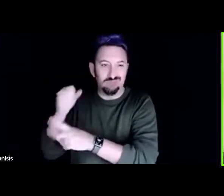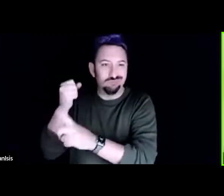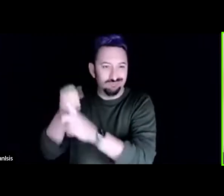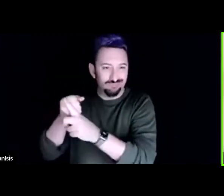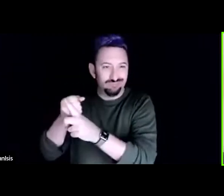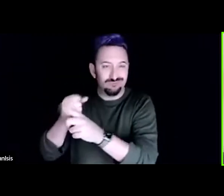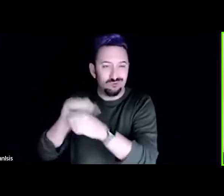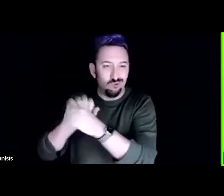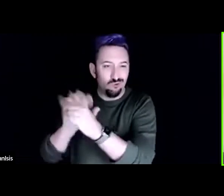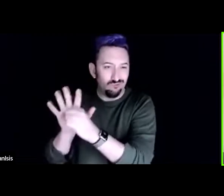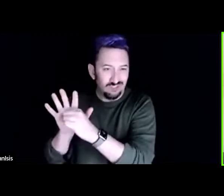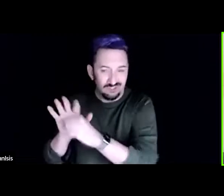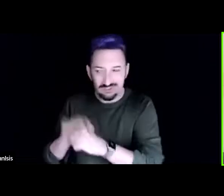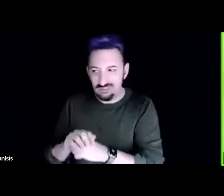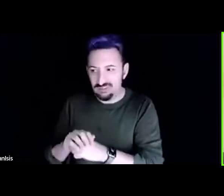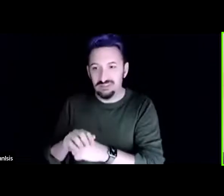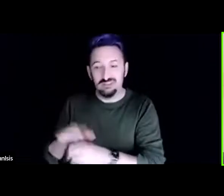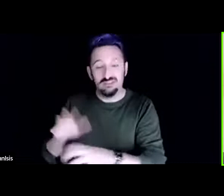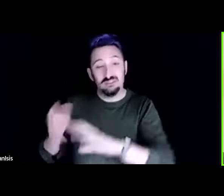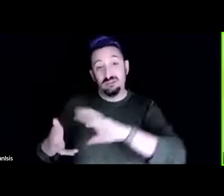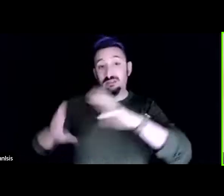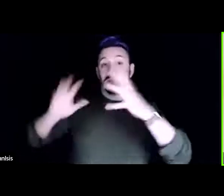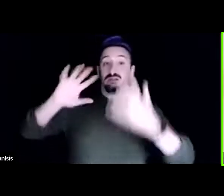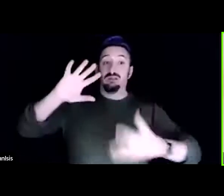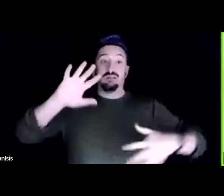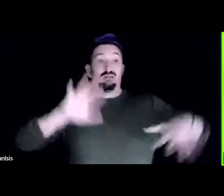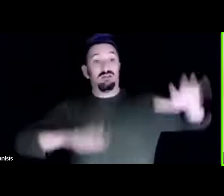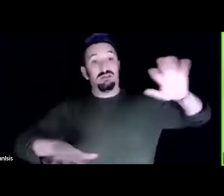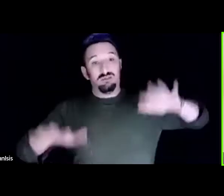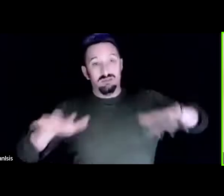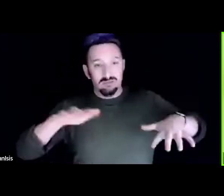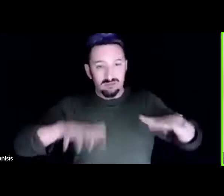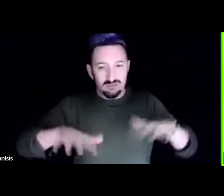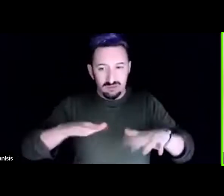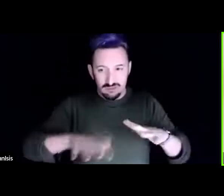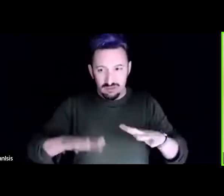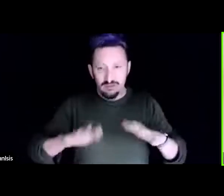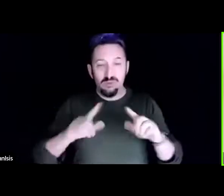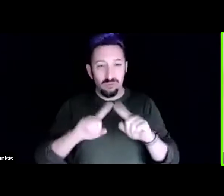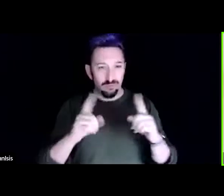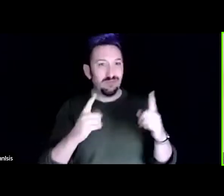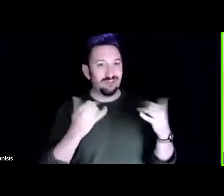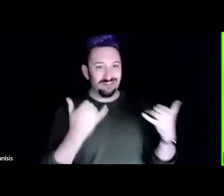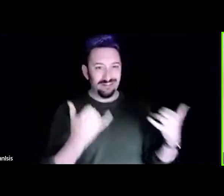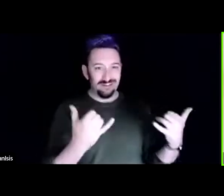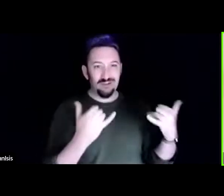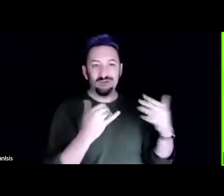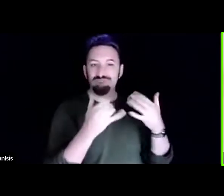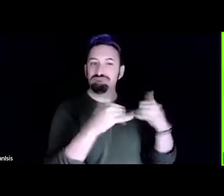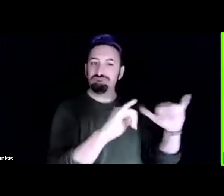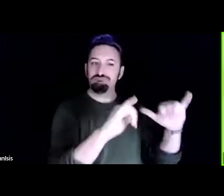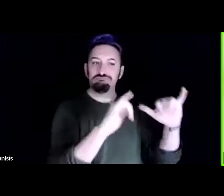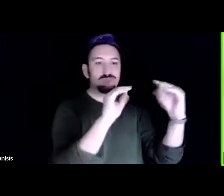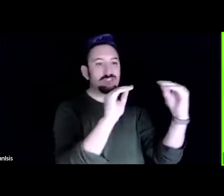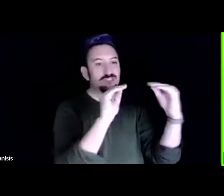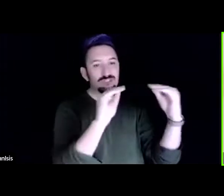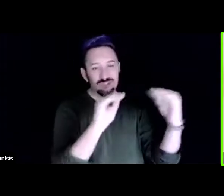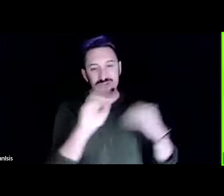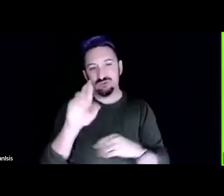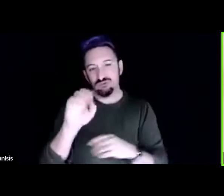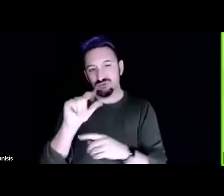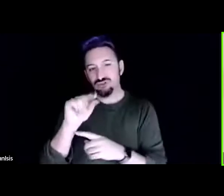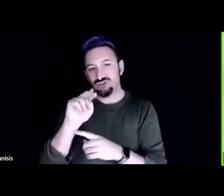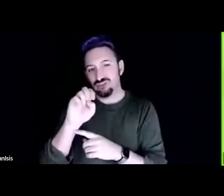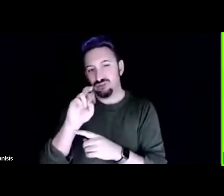reconfigure. But we are still teaching regenerative land management as a roughly two year